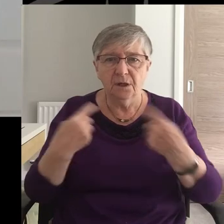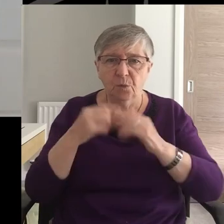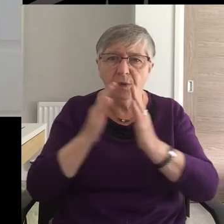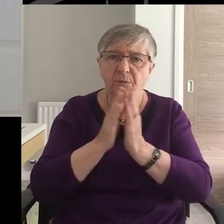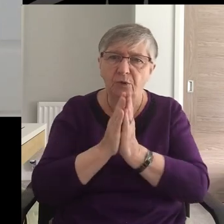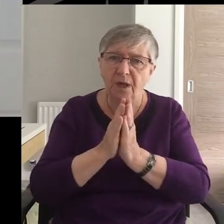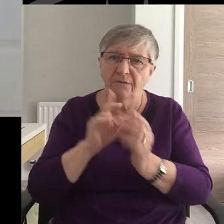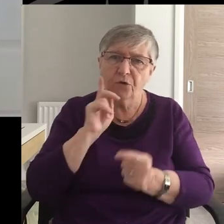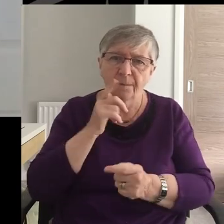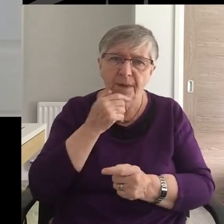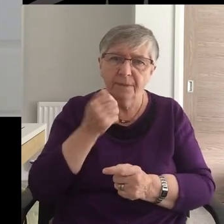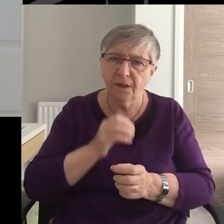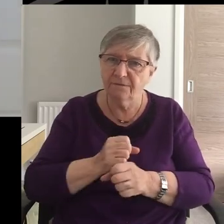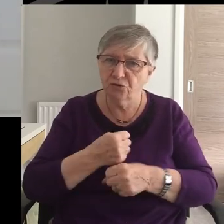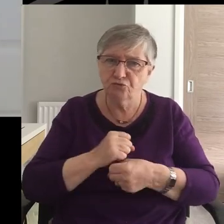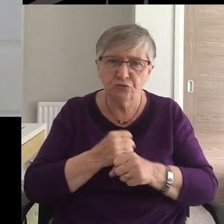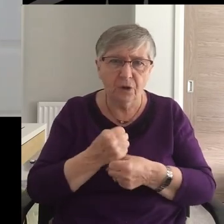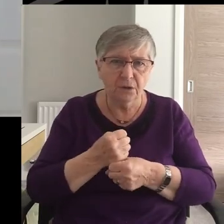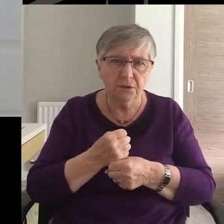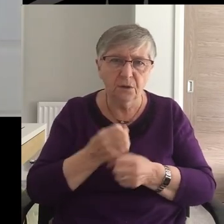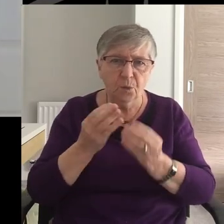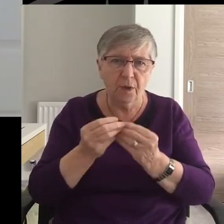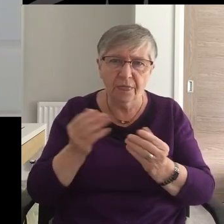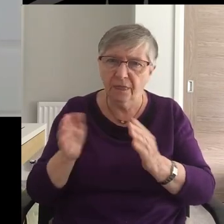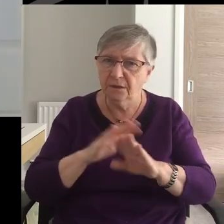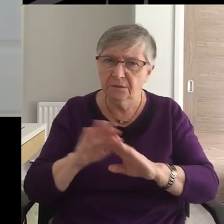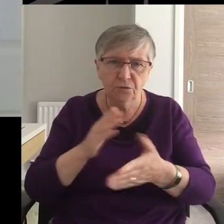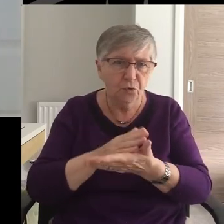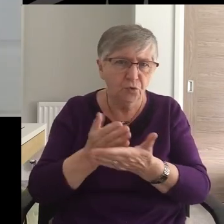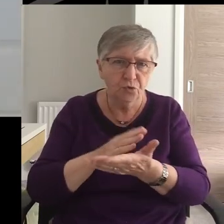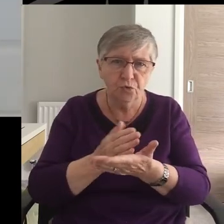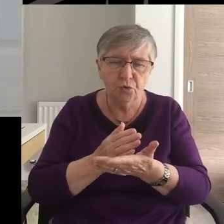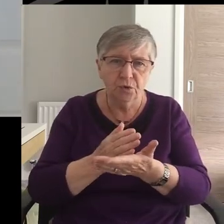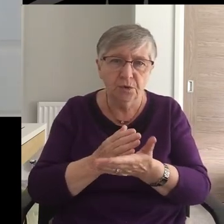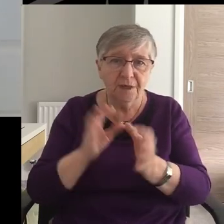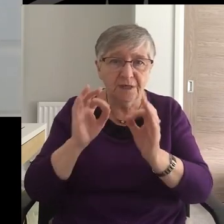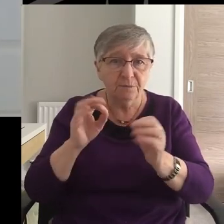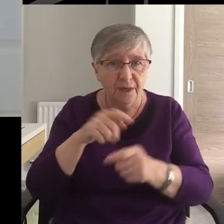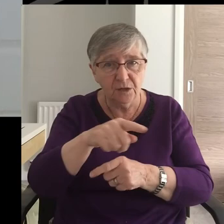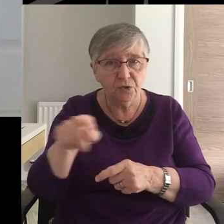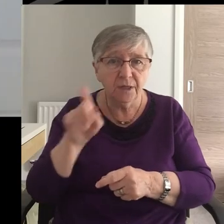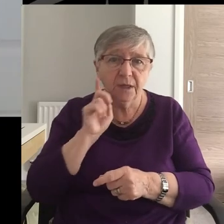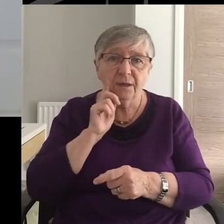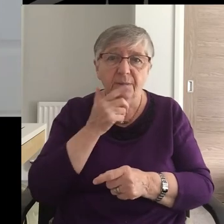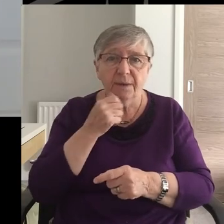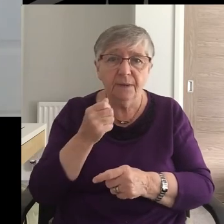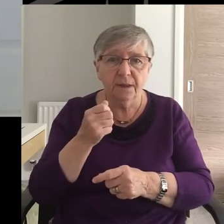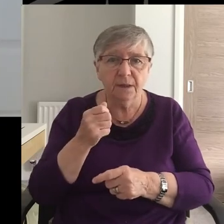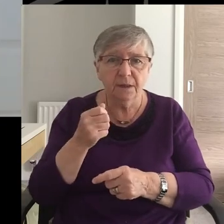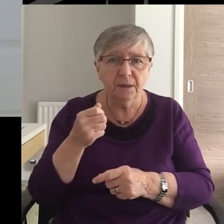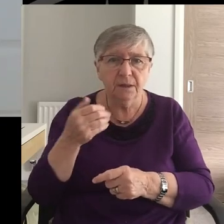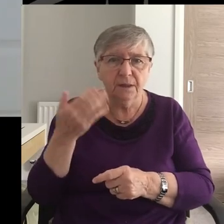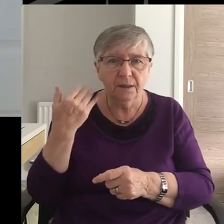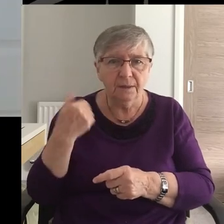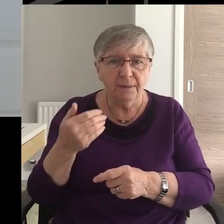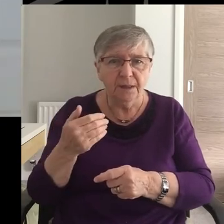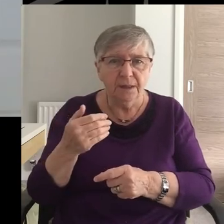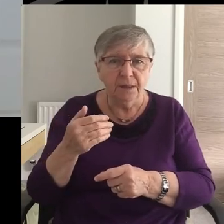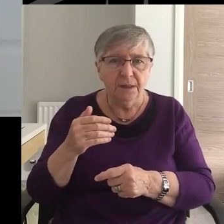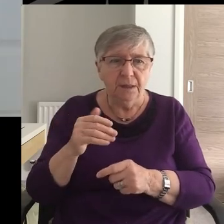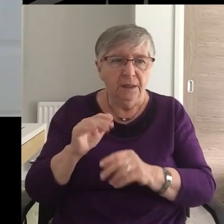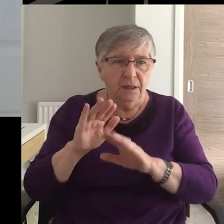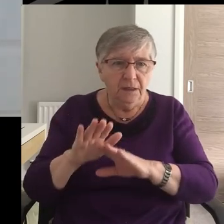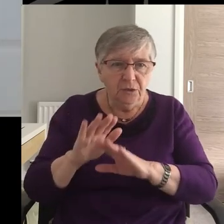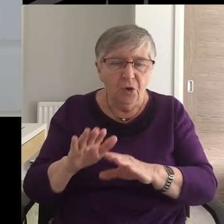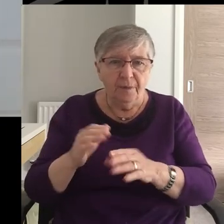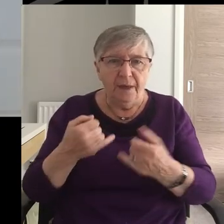those And have struggled With that uncertainty Particularly those Who have been Hampered by illness